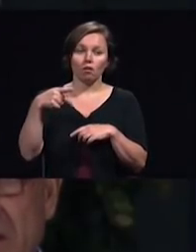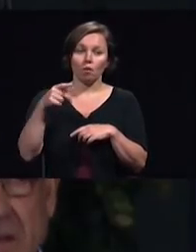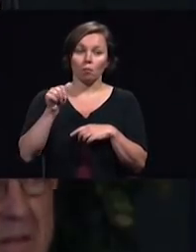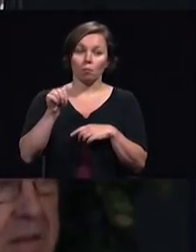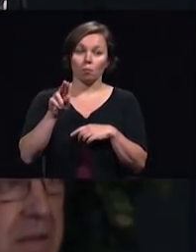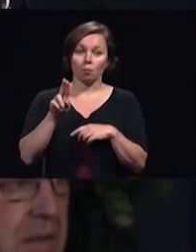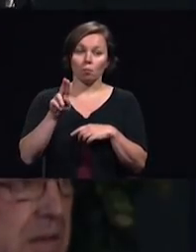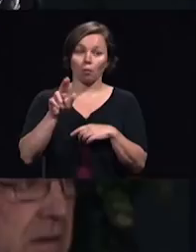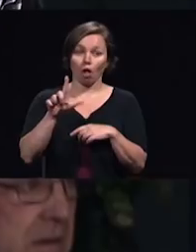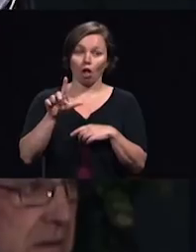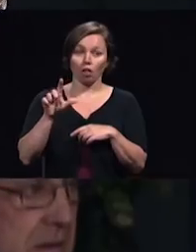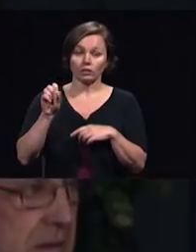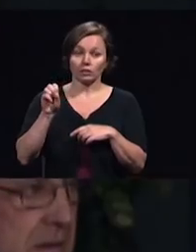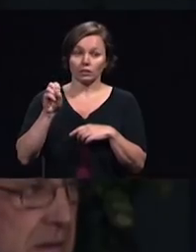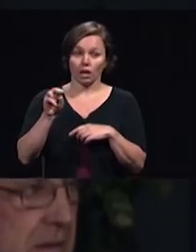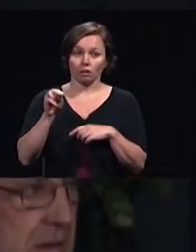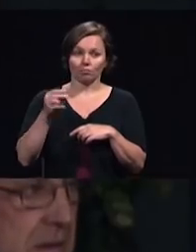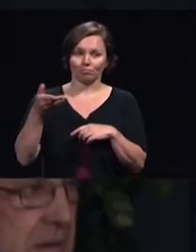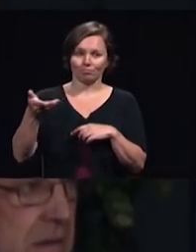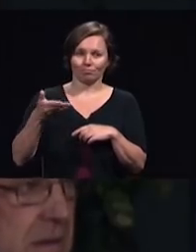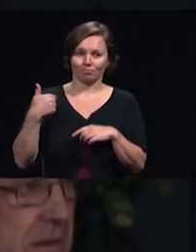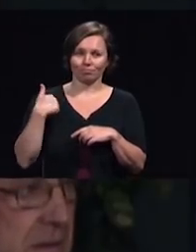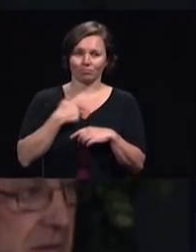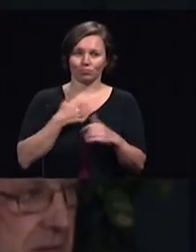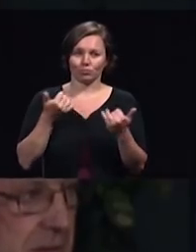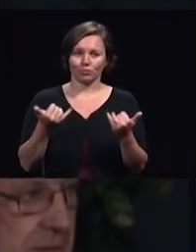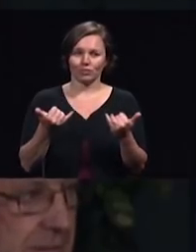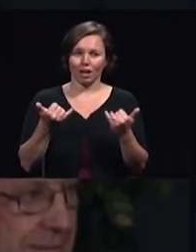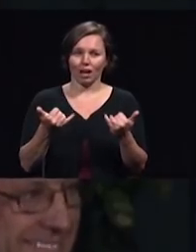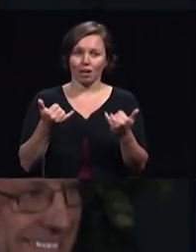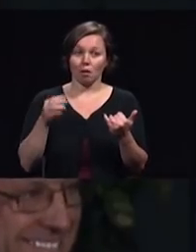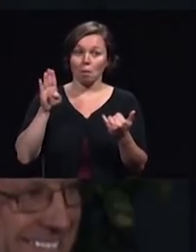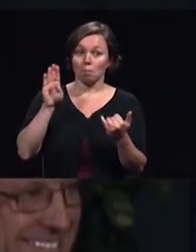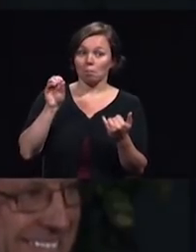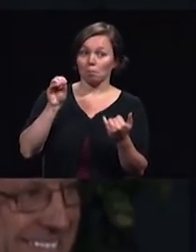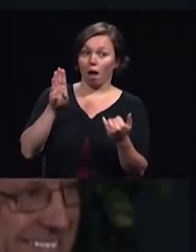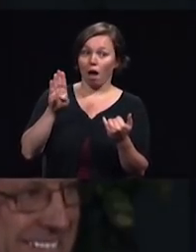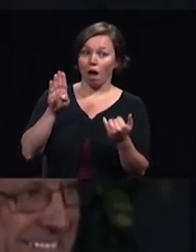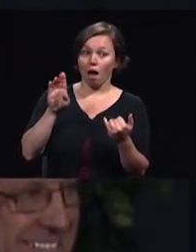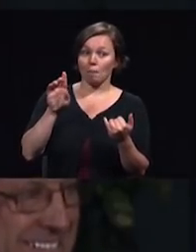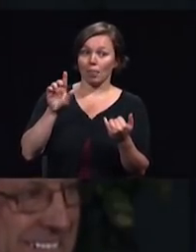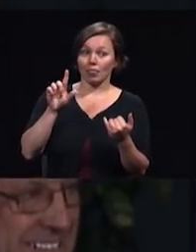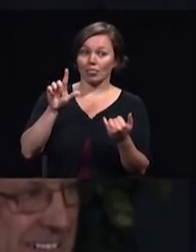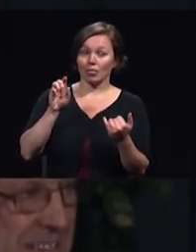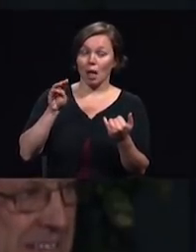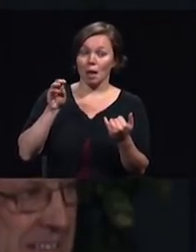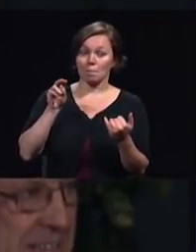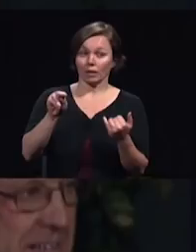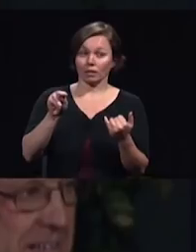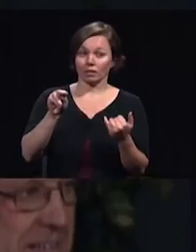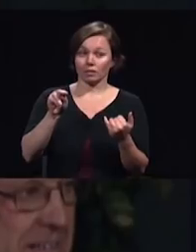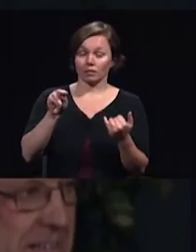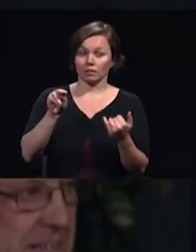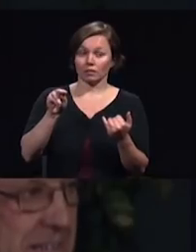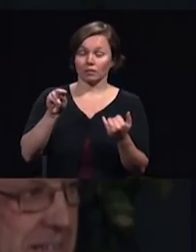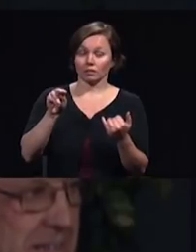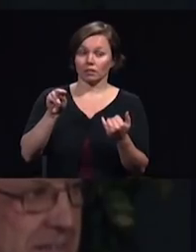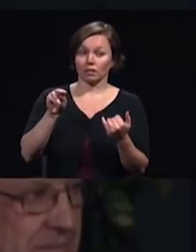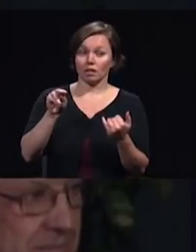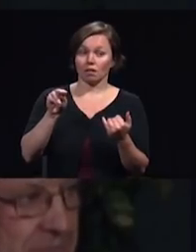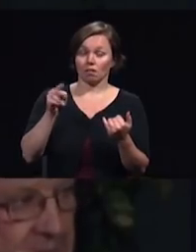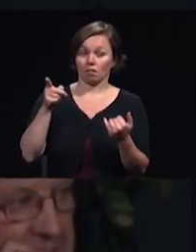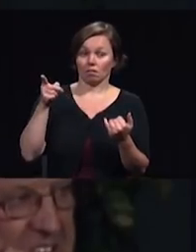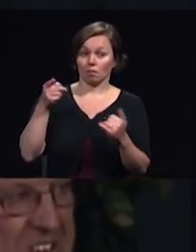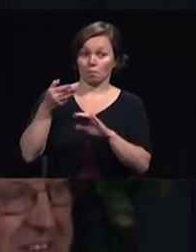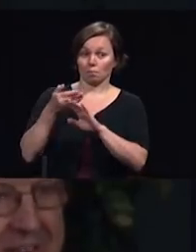welcome you. Bob Lemon, our past treasurer. We have former vice presidents who are here with us